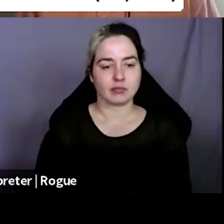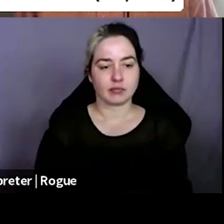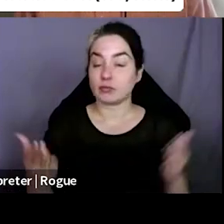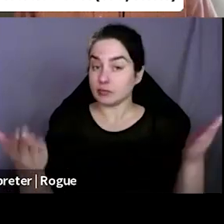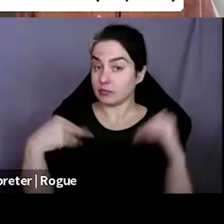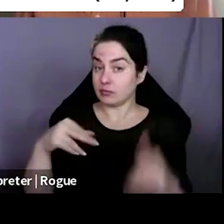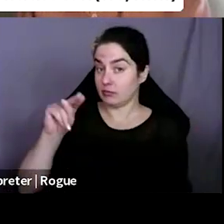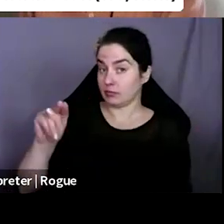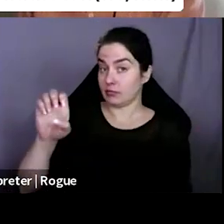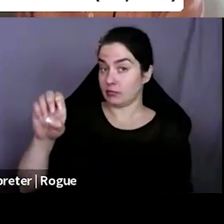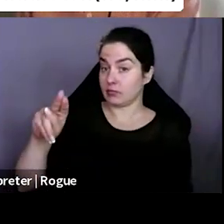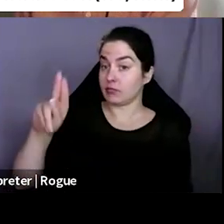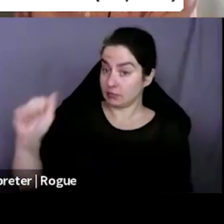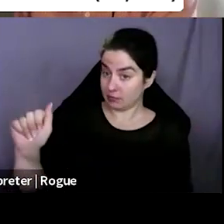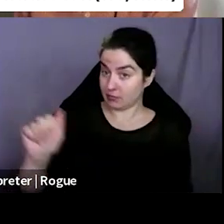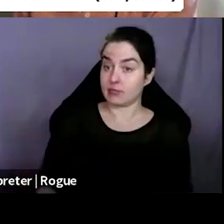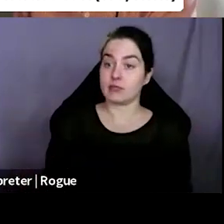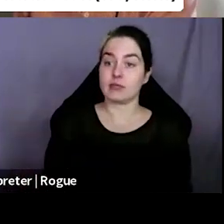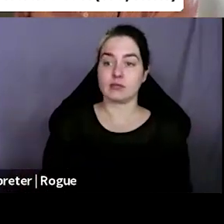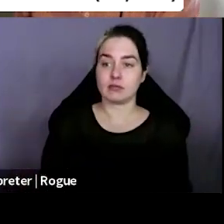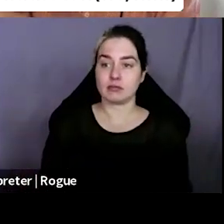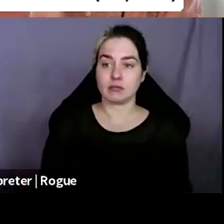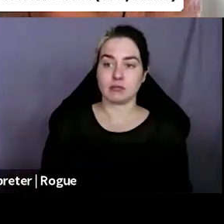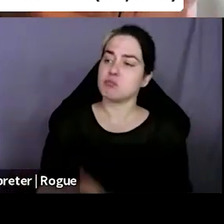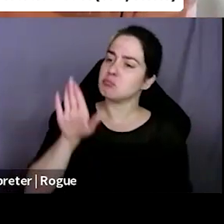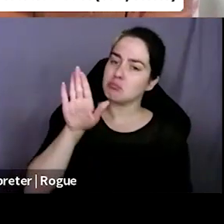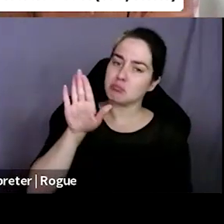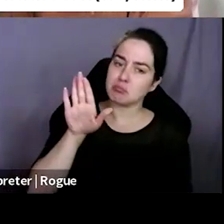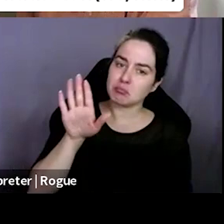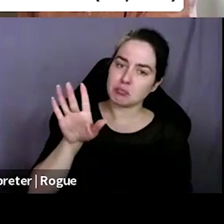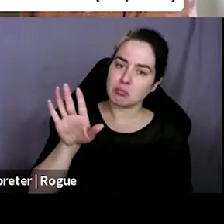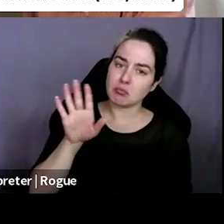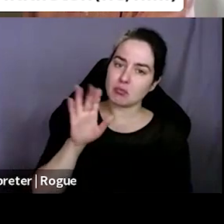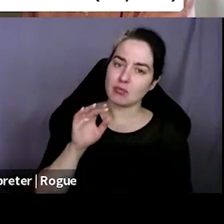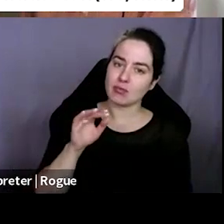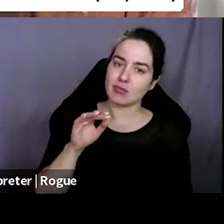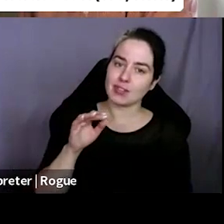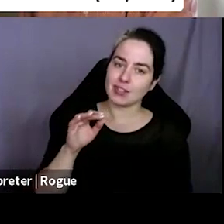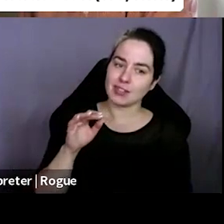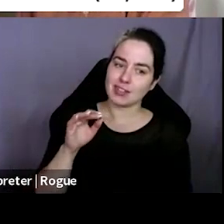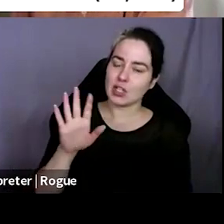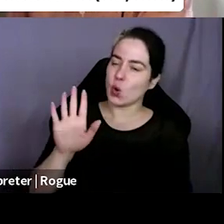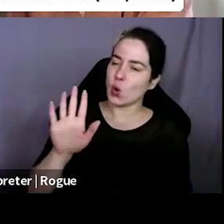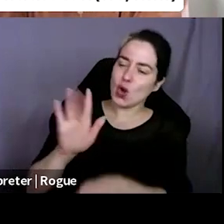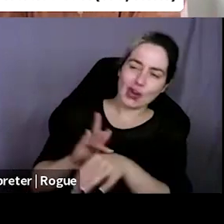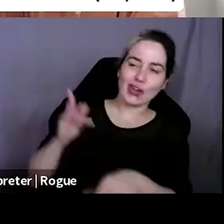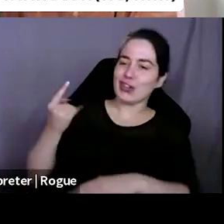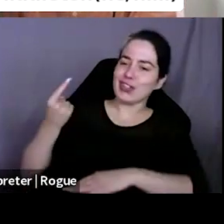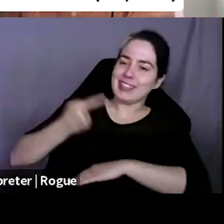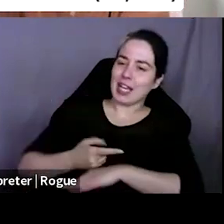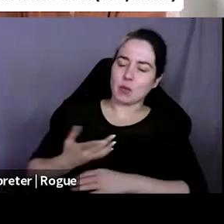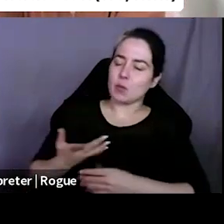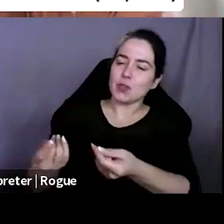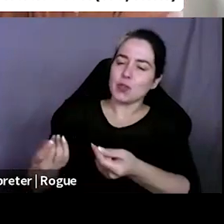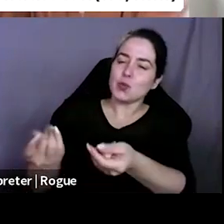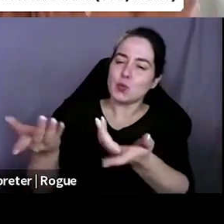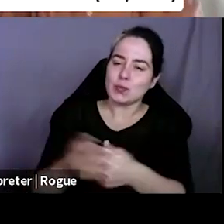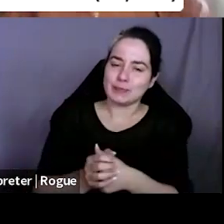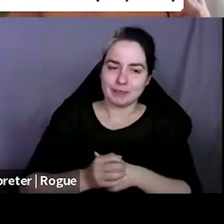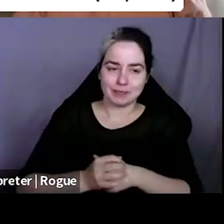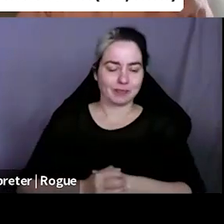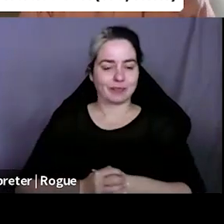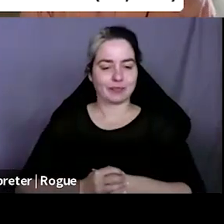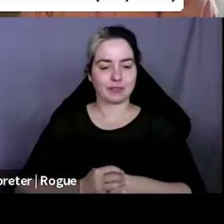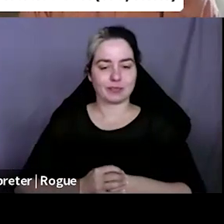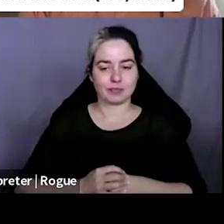Nina, how, what's your story it's like in the early days? Um, I wanted to